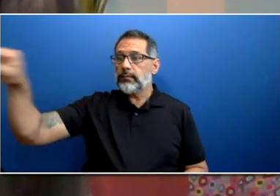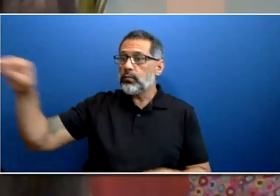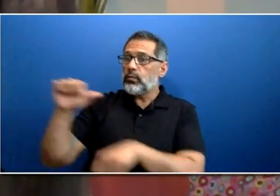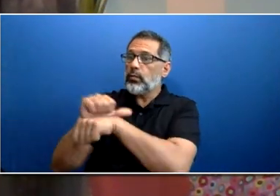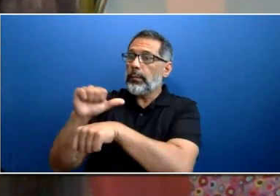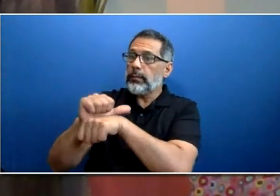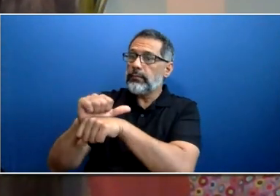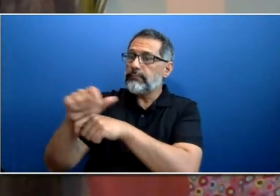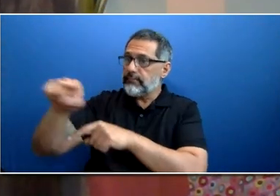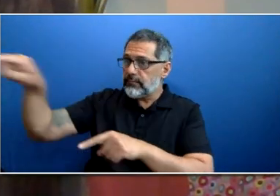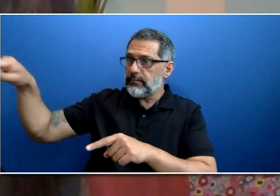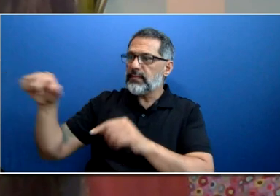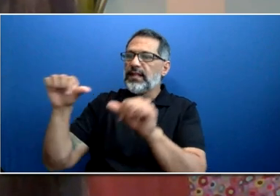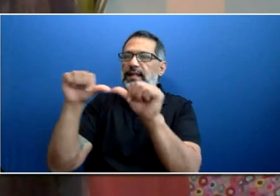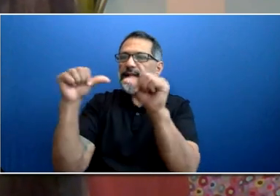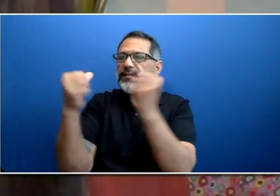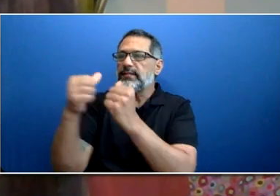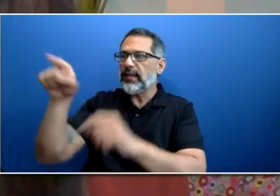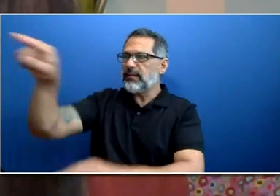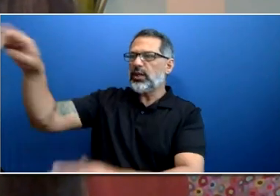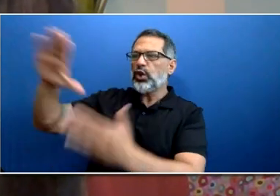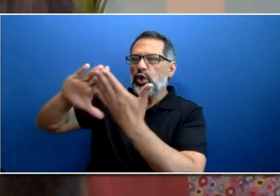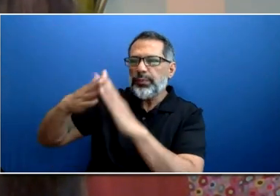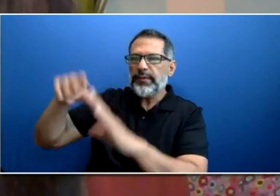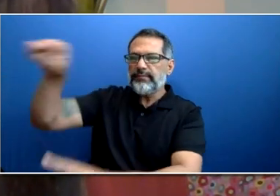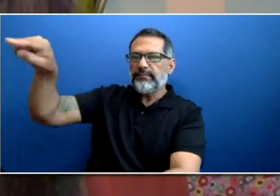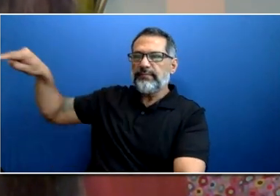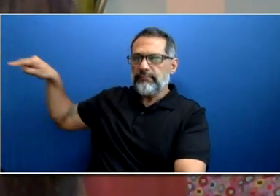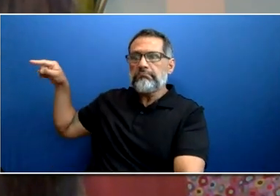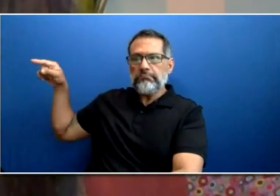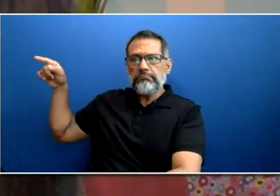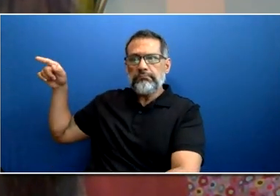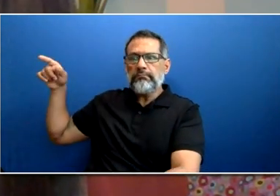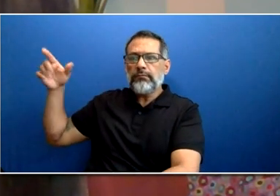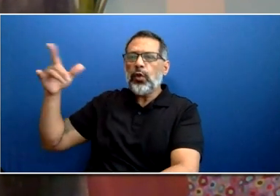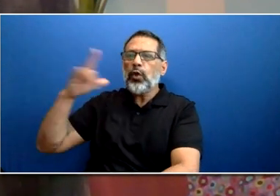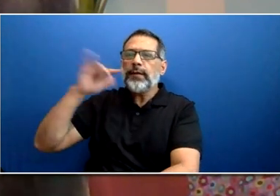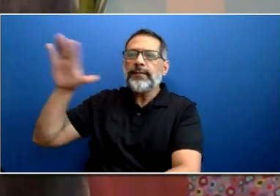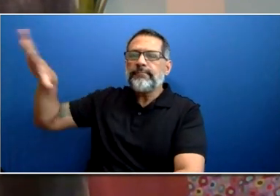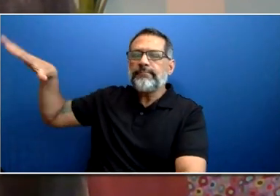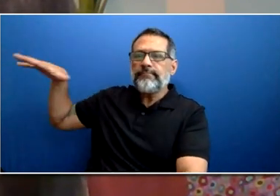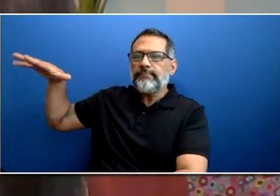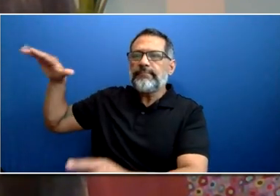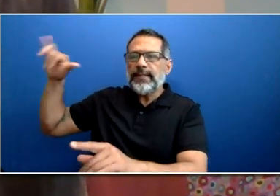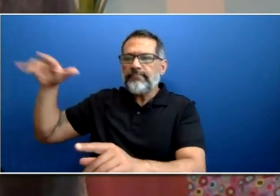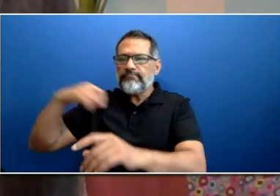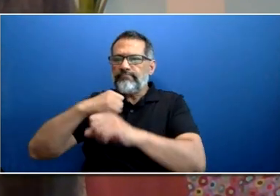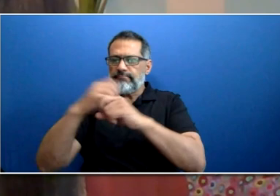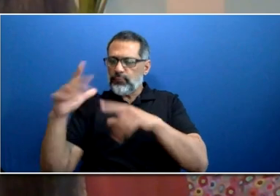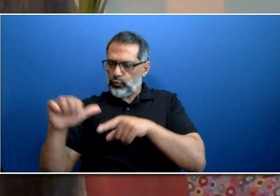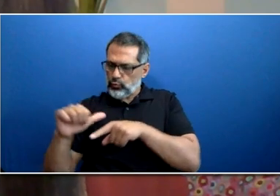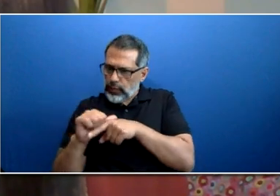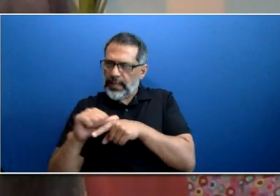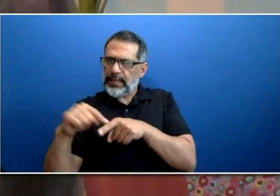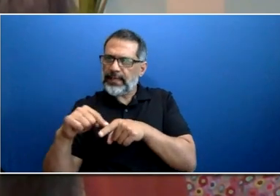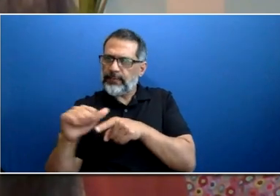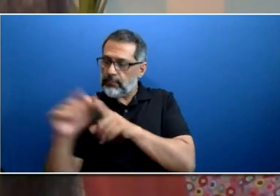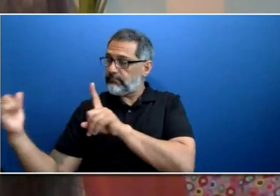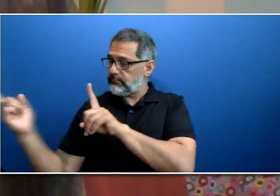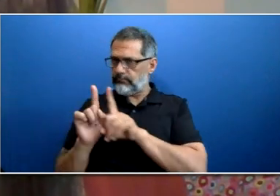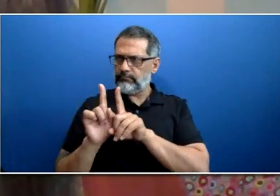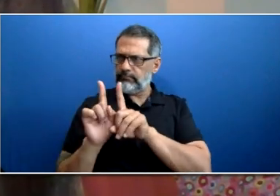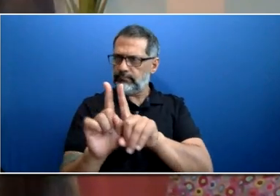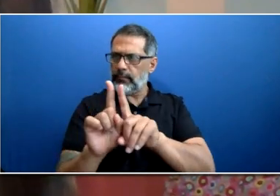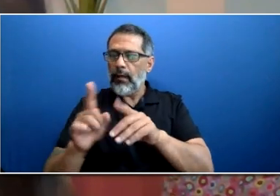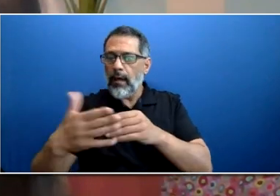It is like having a personal trainer that will help to guide you on your career path. And all of that would be for free. Thank you.